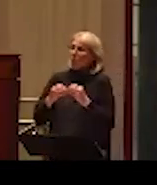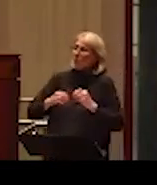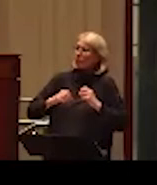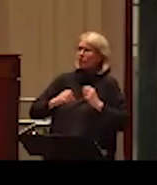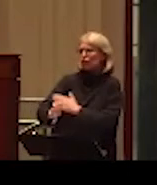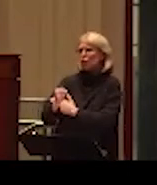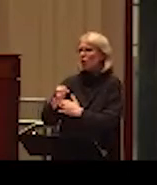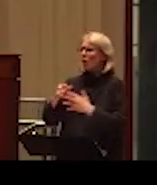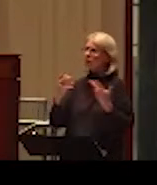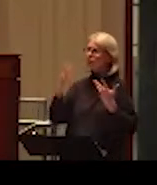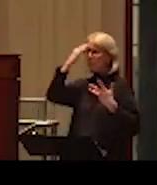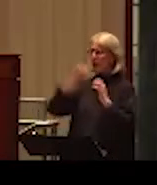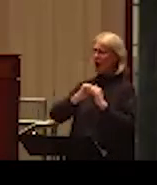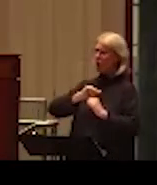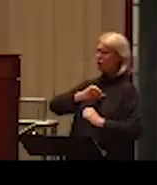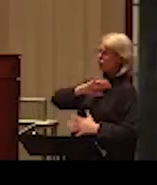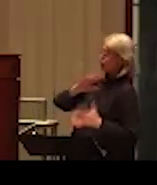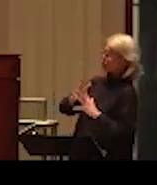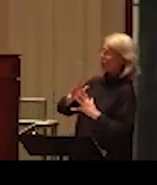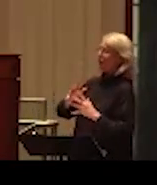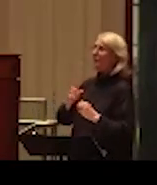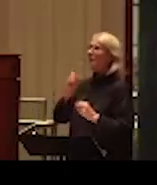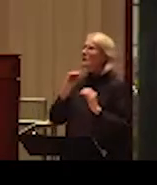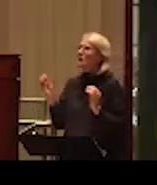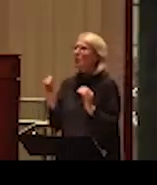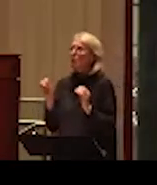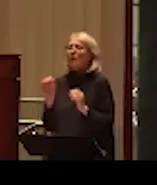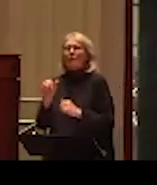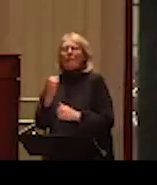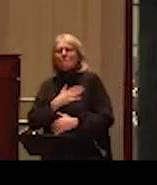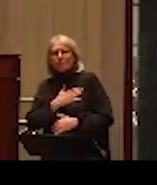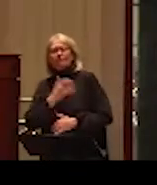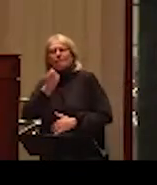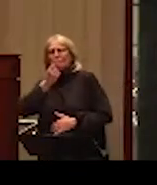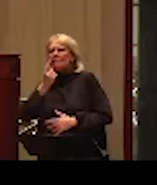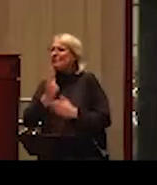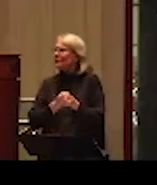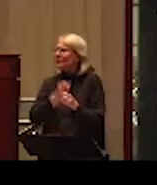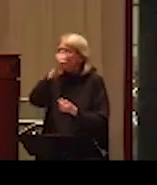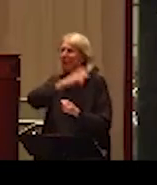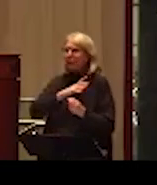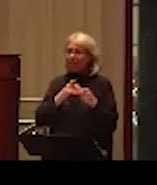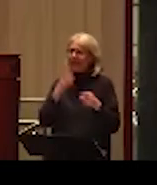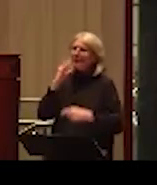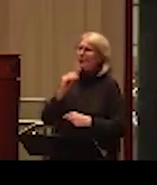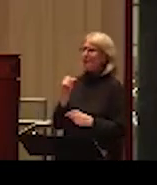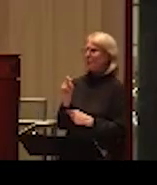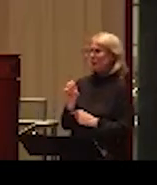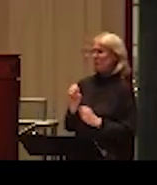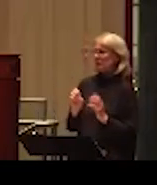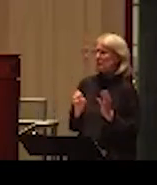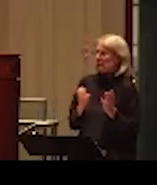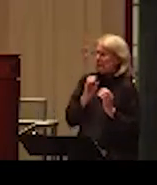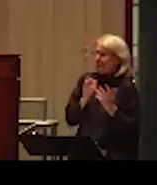the same level of empathy or this support to men when they are abused. And, of course, the recent